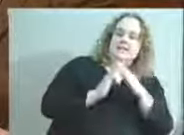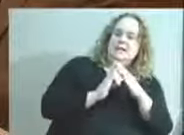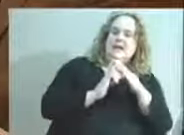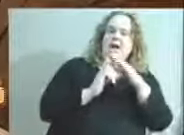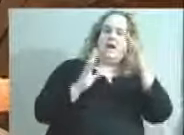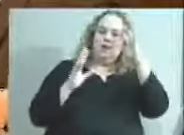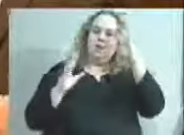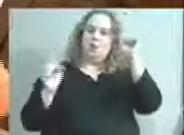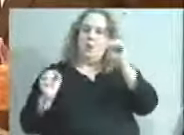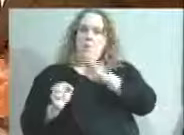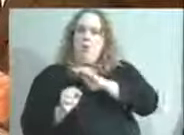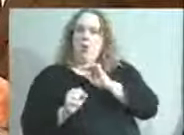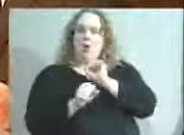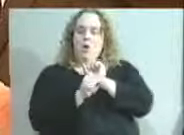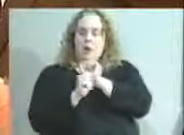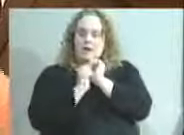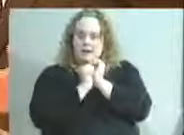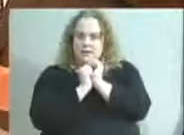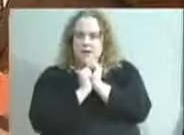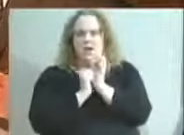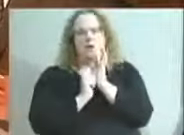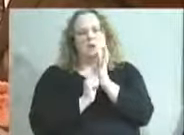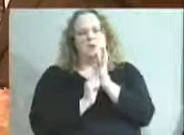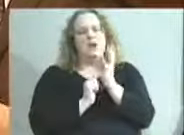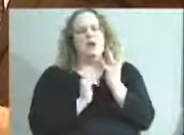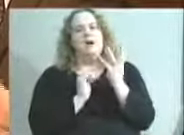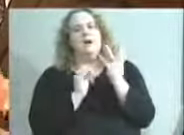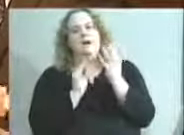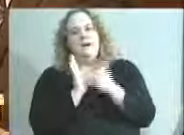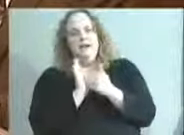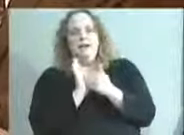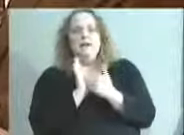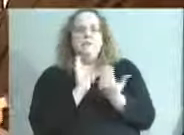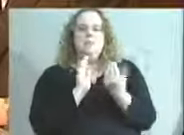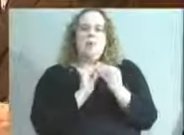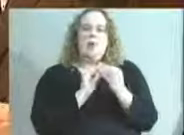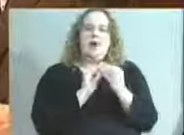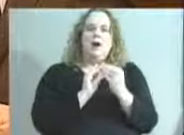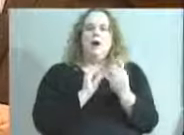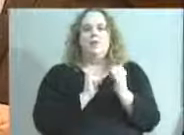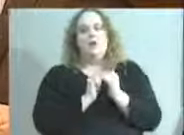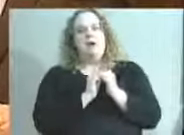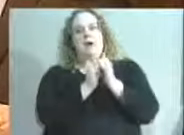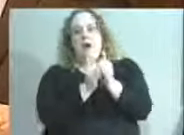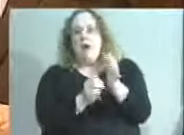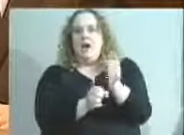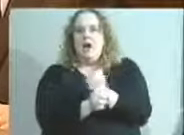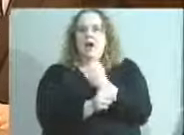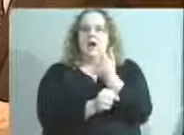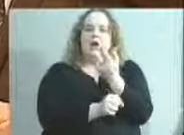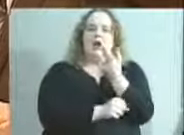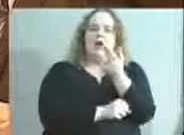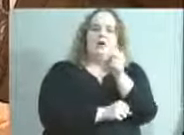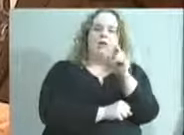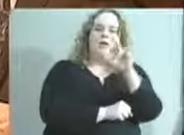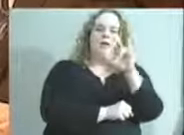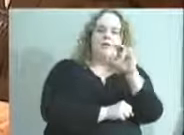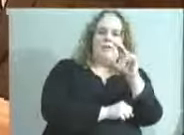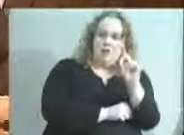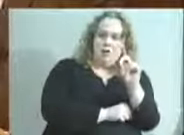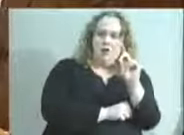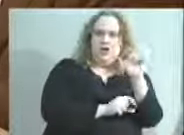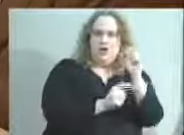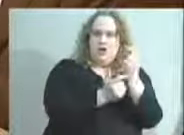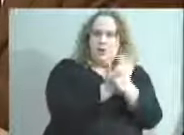they don't see that in a lot of places. I'm going to talk more in a second about really a blockbuster that we were jointly awarded with the Harvard Graduate School of Education here in a minute.